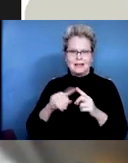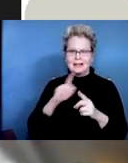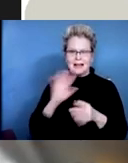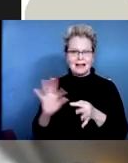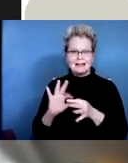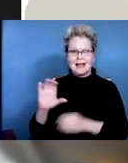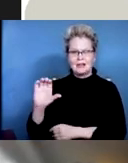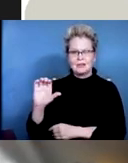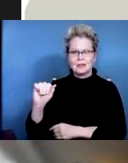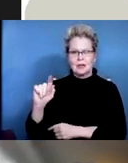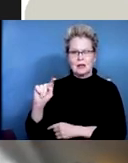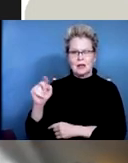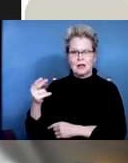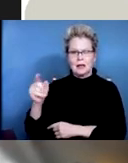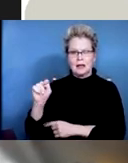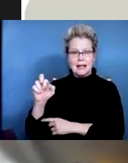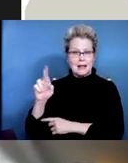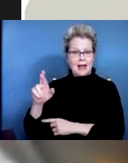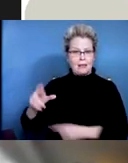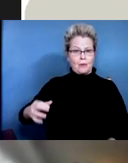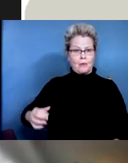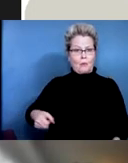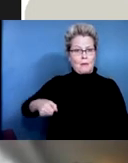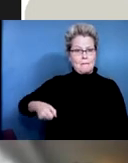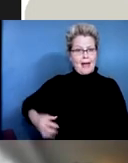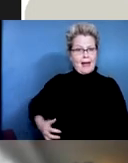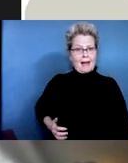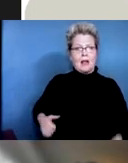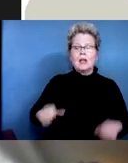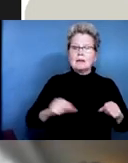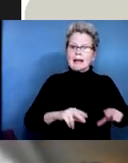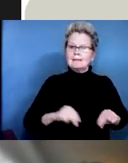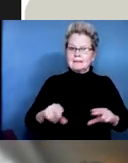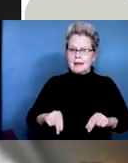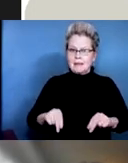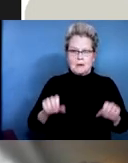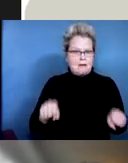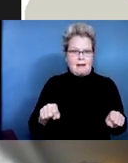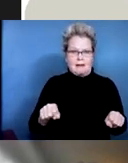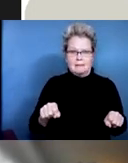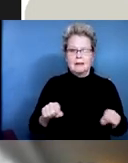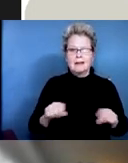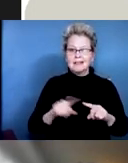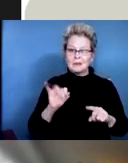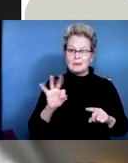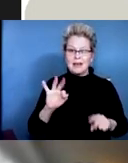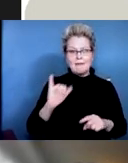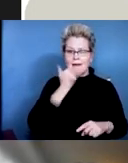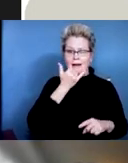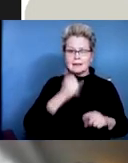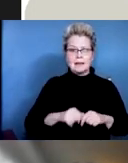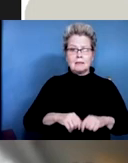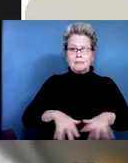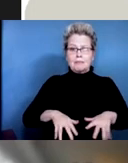catheters, indwelling catheters, you can even use a diaper if someone has an accident. So with a diaper that no one will